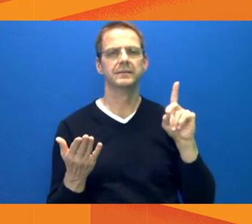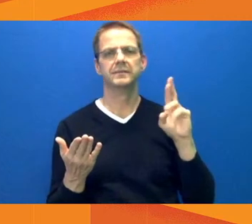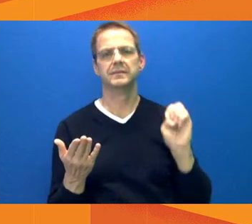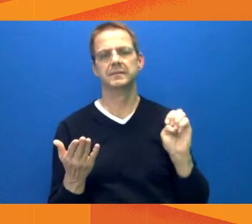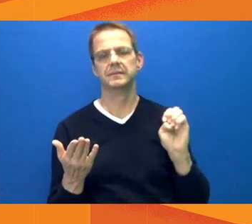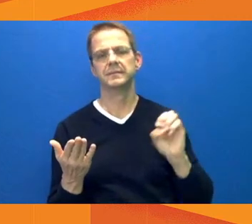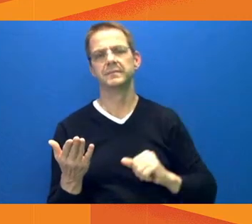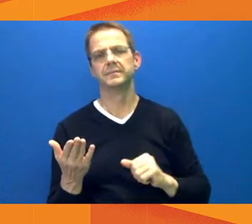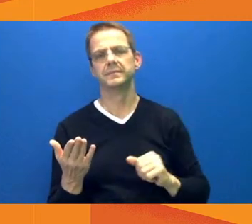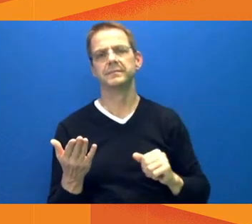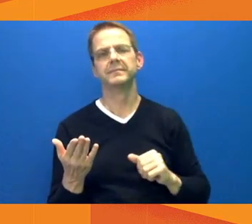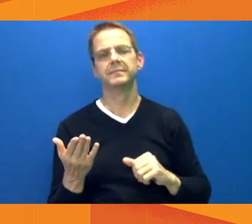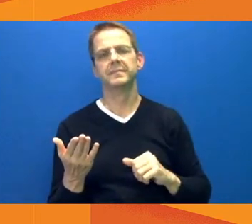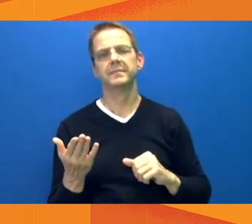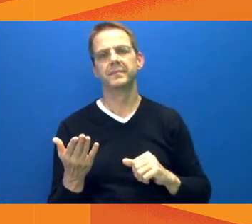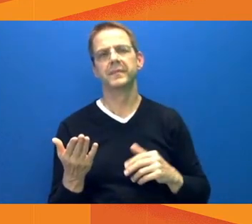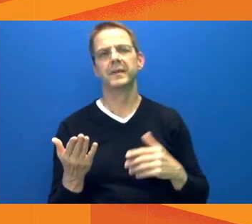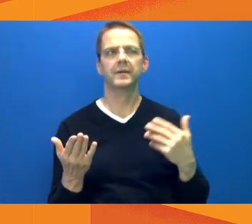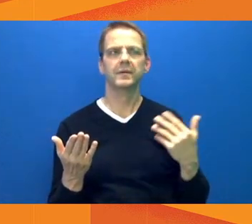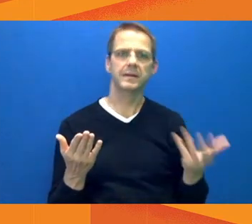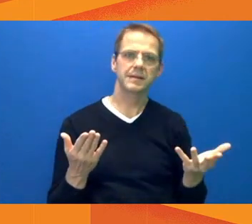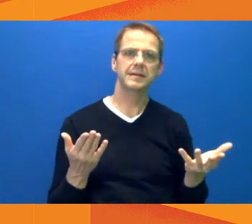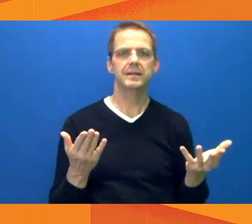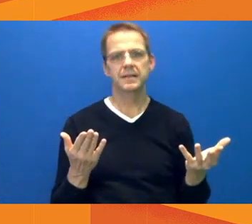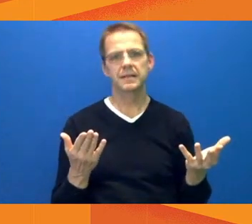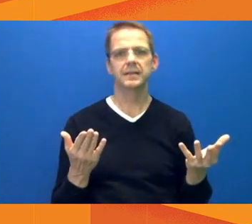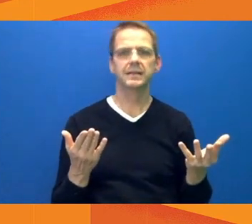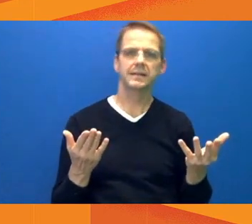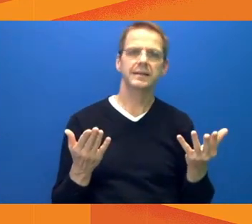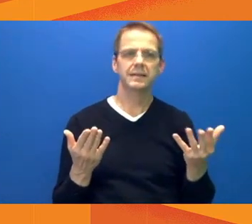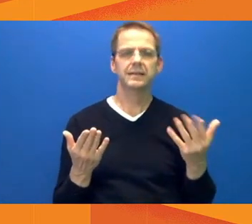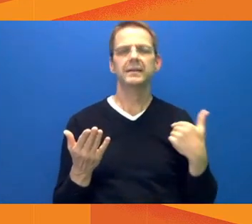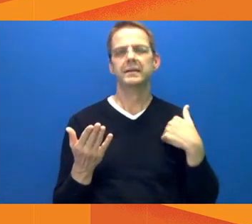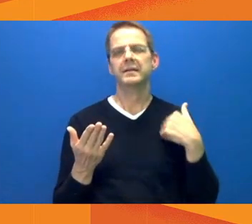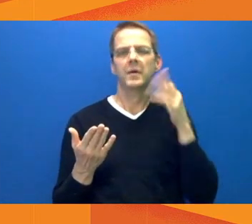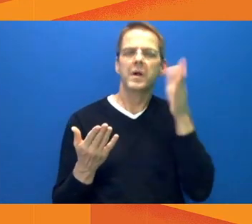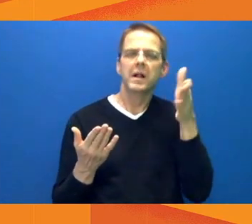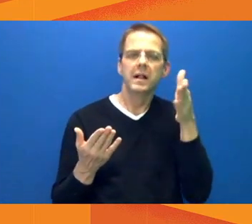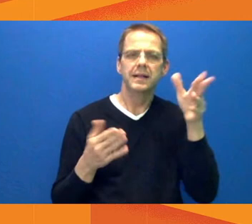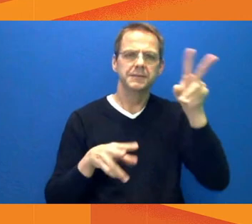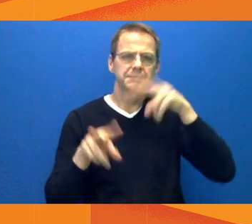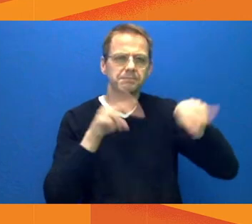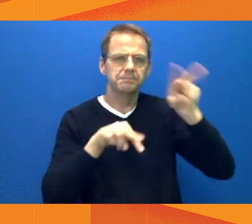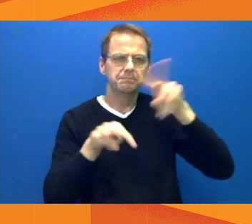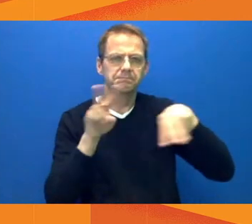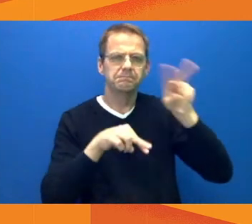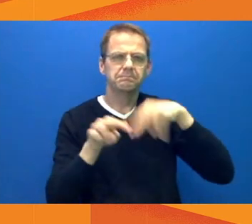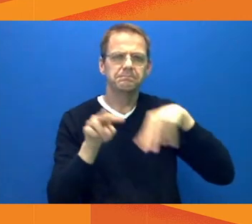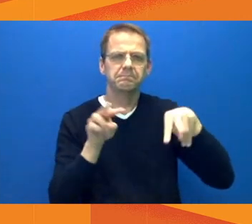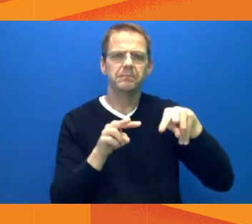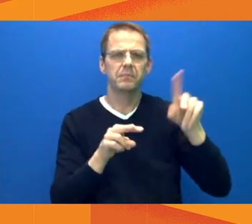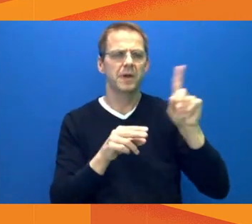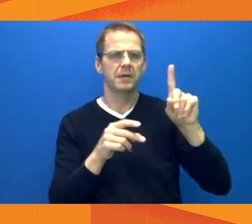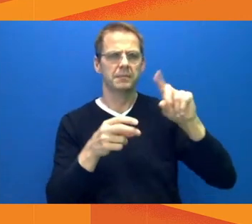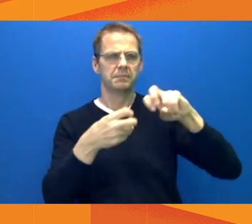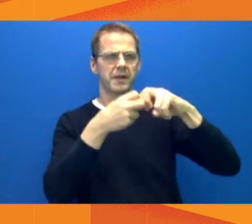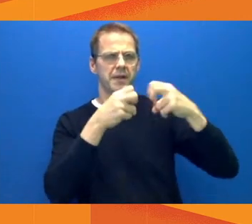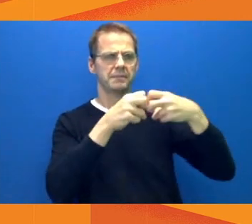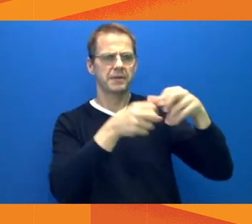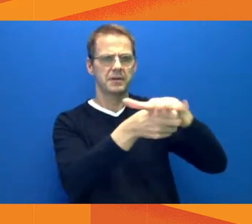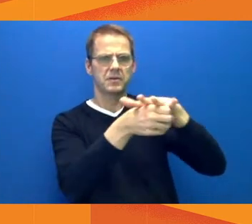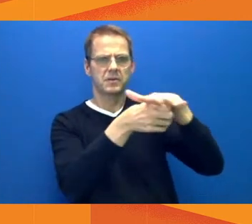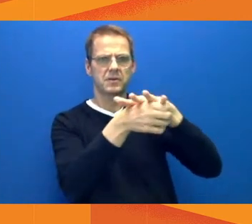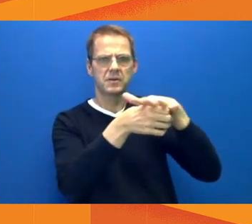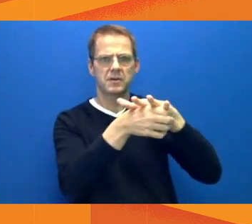with the data we presented today is it helps us target where we need to go and what we need to look at. And so it's based on what Edmontonians are telling